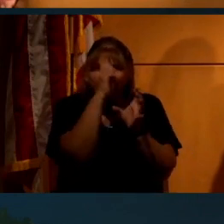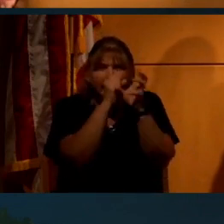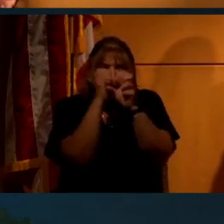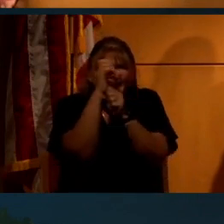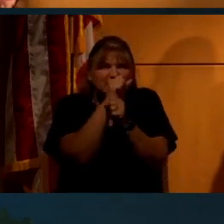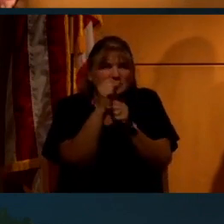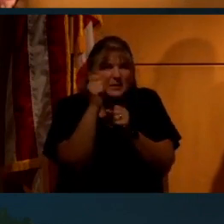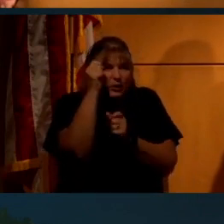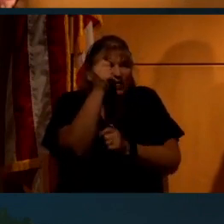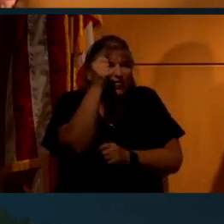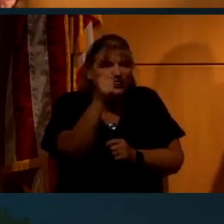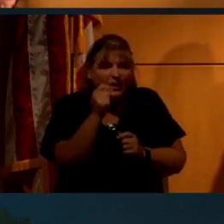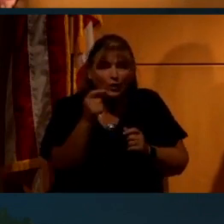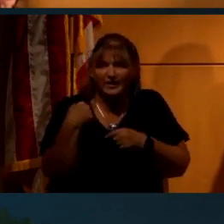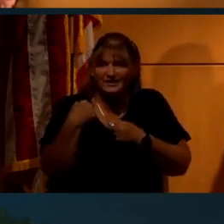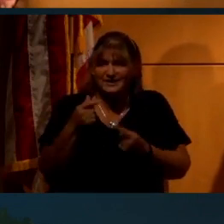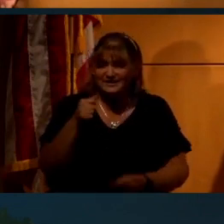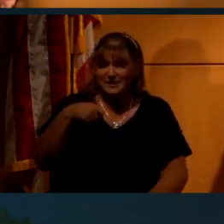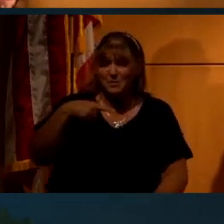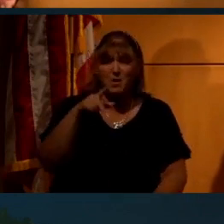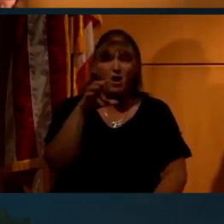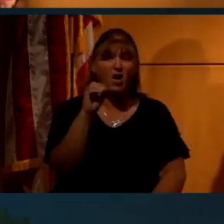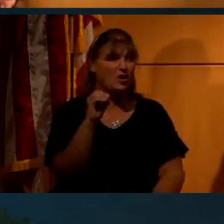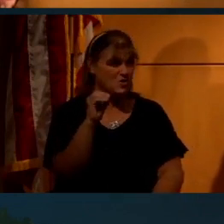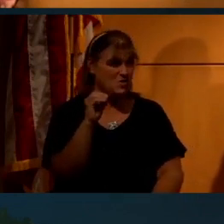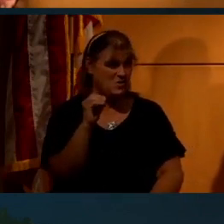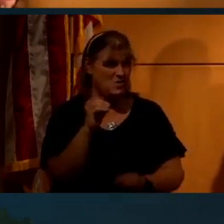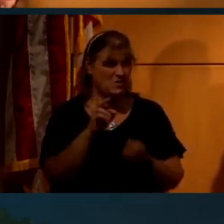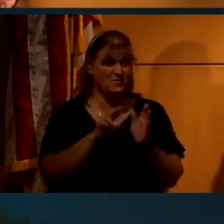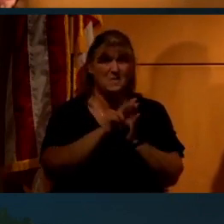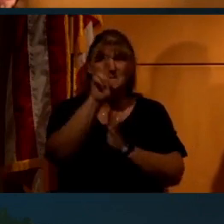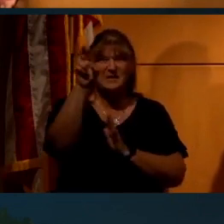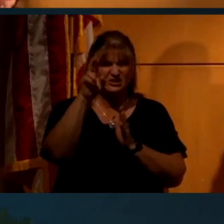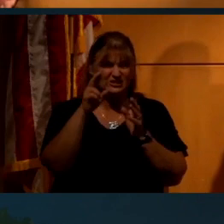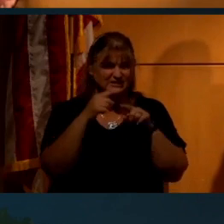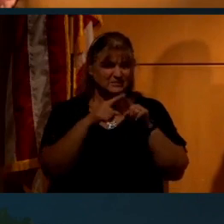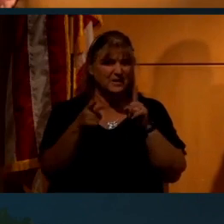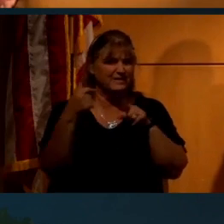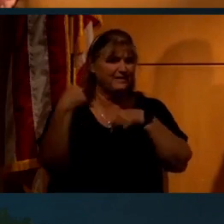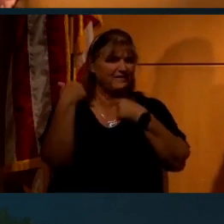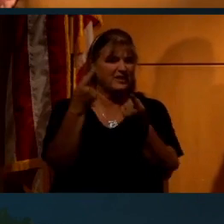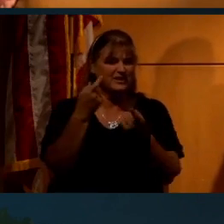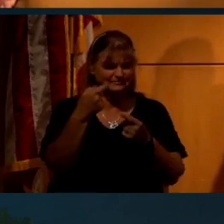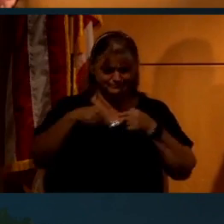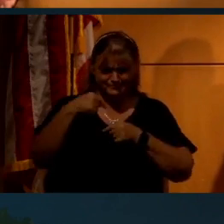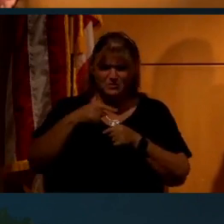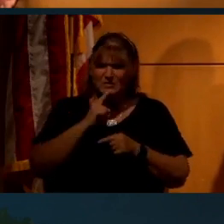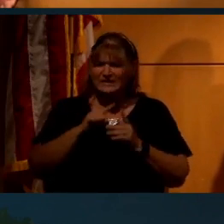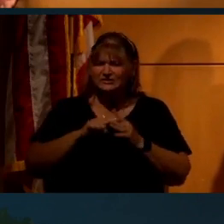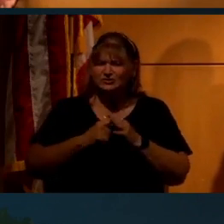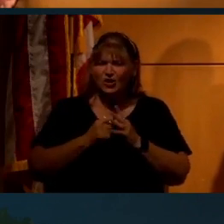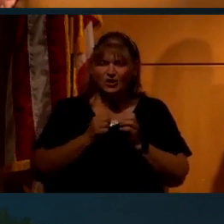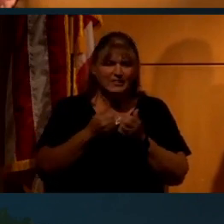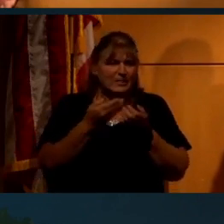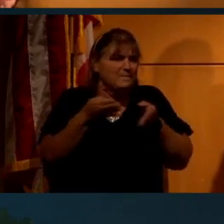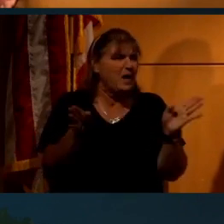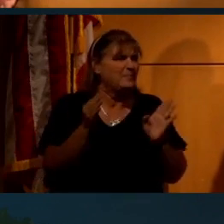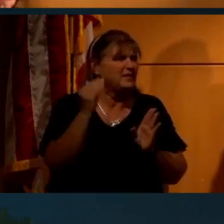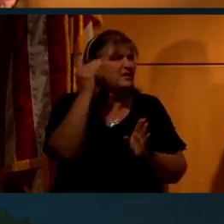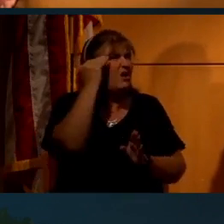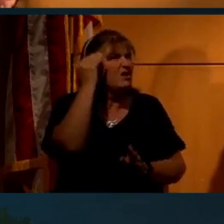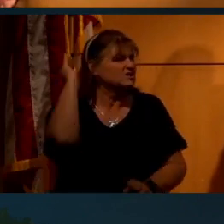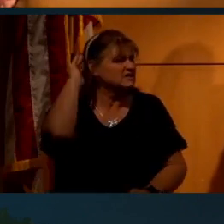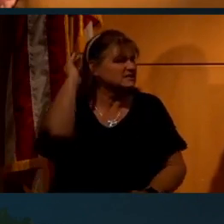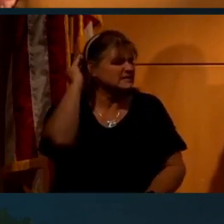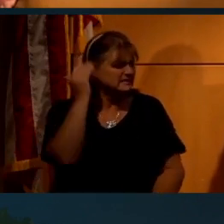since the Apollo missions, in fact, but really, really, really got started in the public consciousness, I